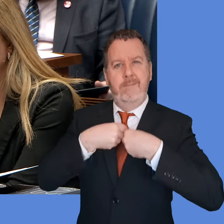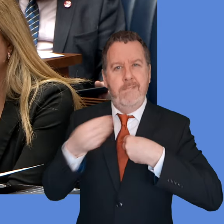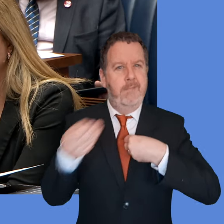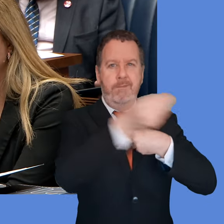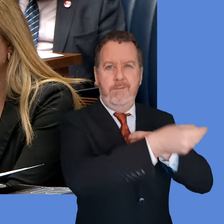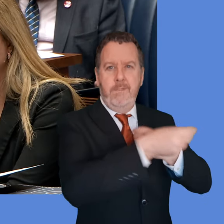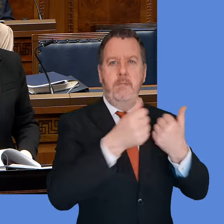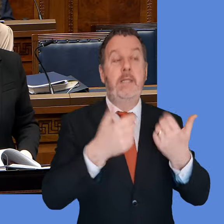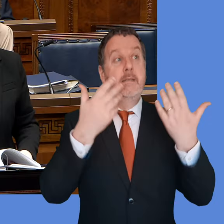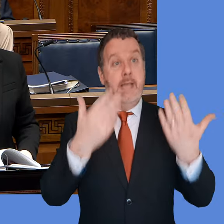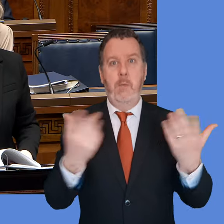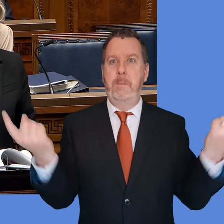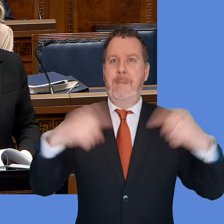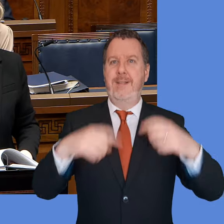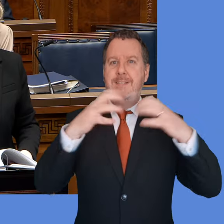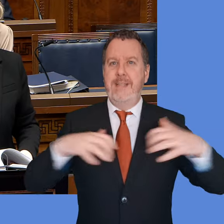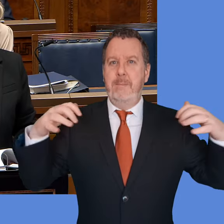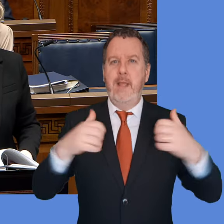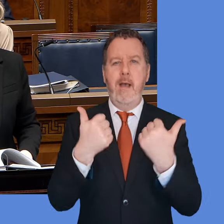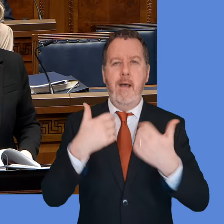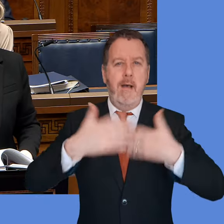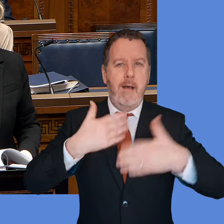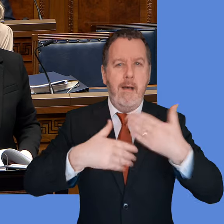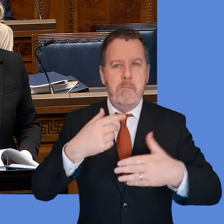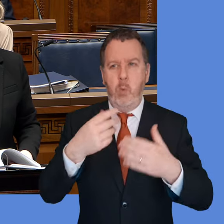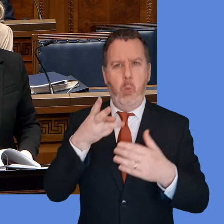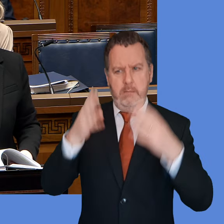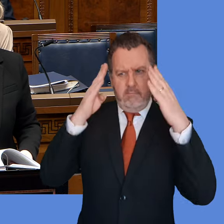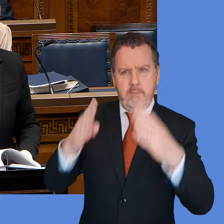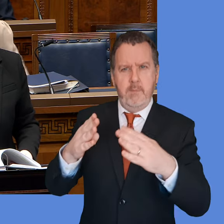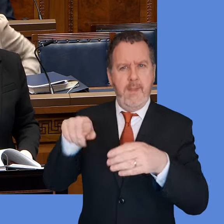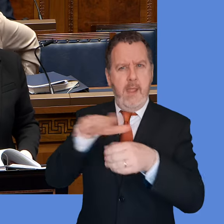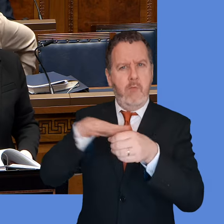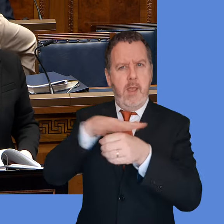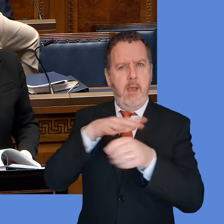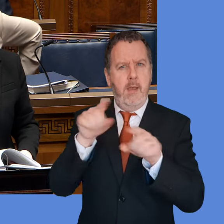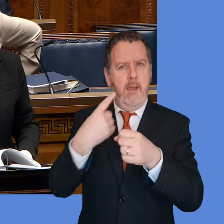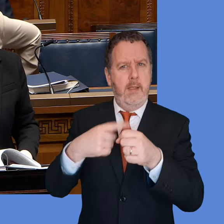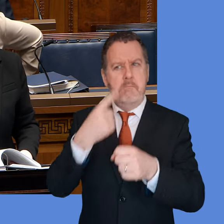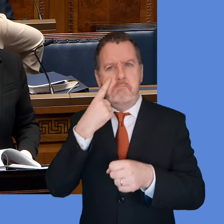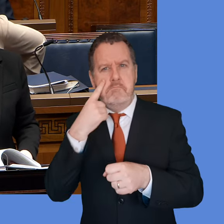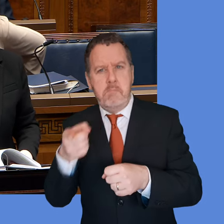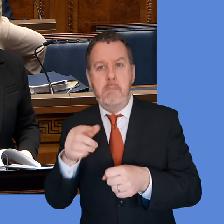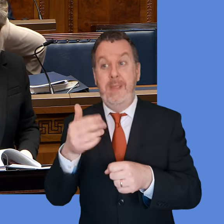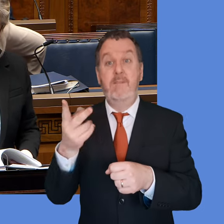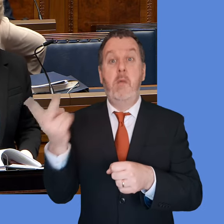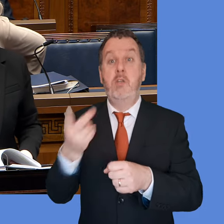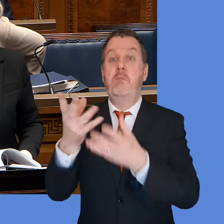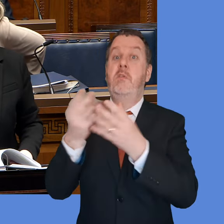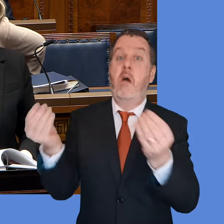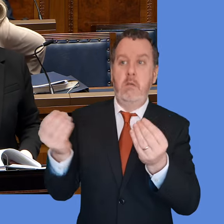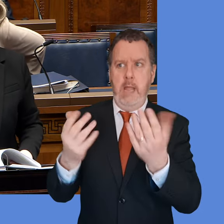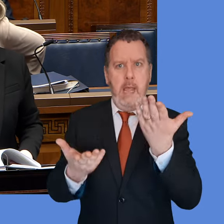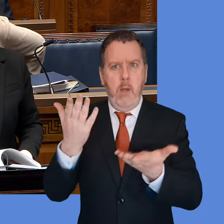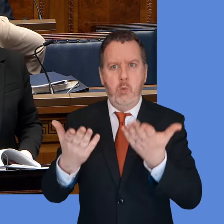that we're up and running again, that we can take a fresh look at that again and just see if there's anything else that we can do to improve how that functions. If it's not the partnership,